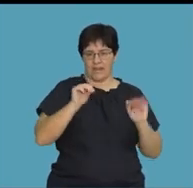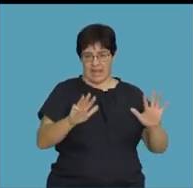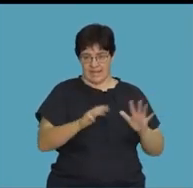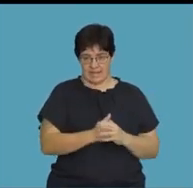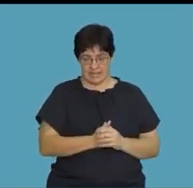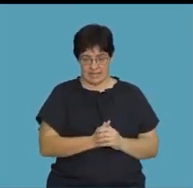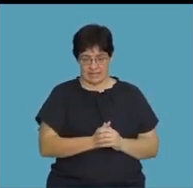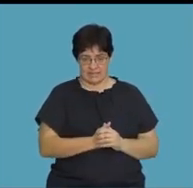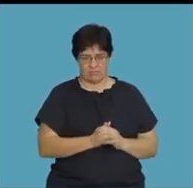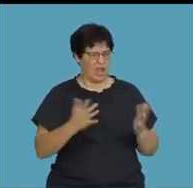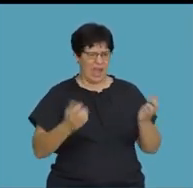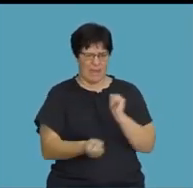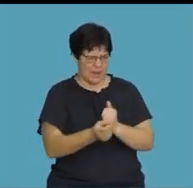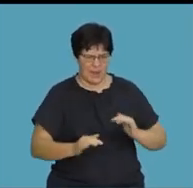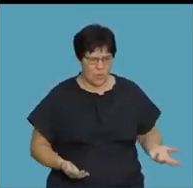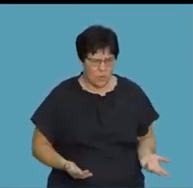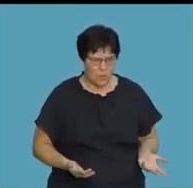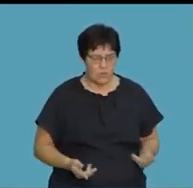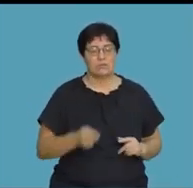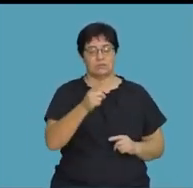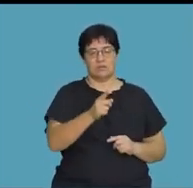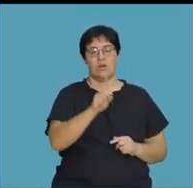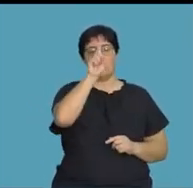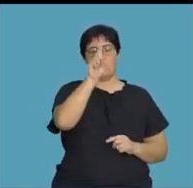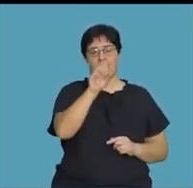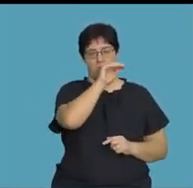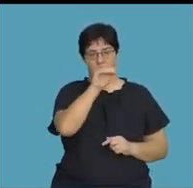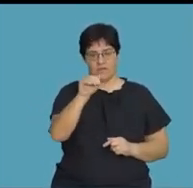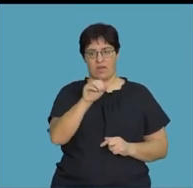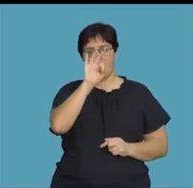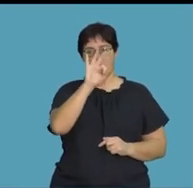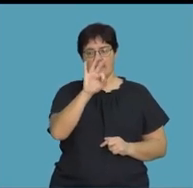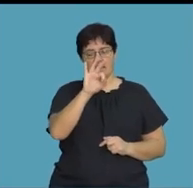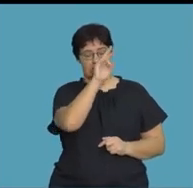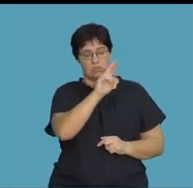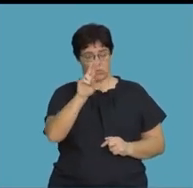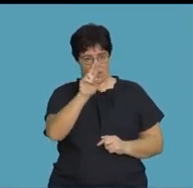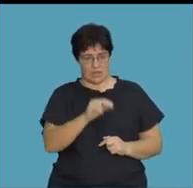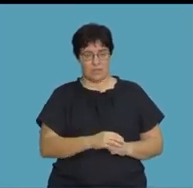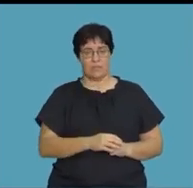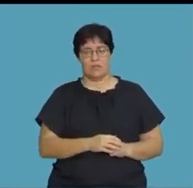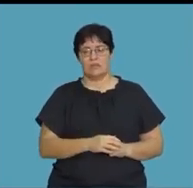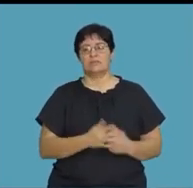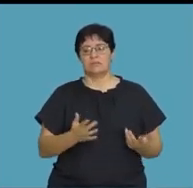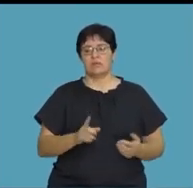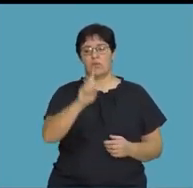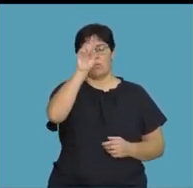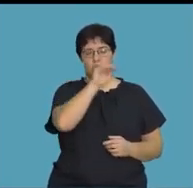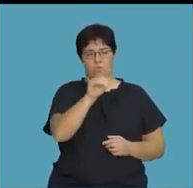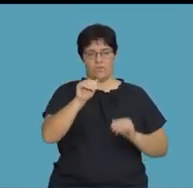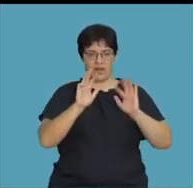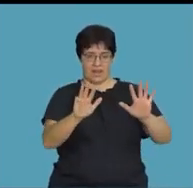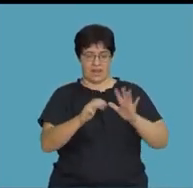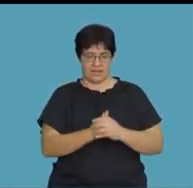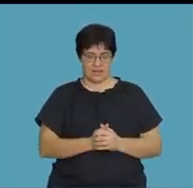over 9. But let me show you how that comes about. So it's 1 over 3 squared, and then 3 squared we know is